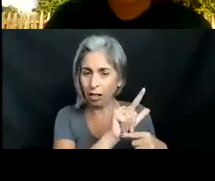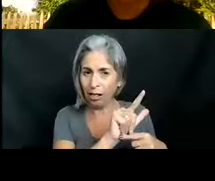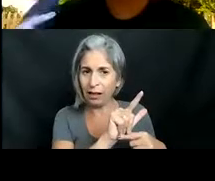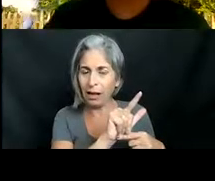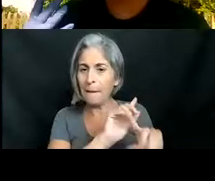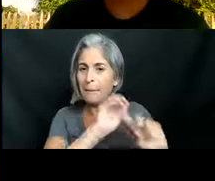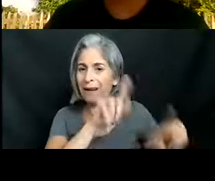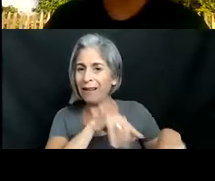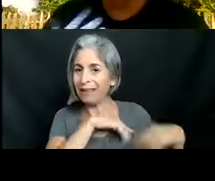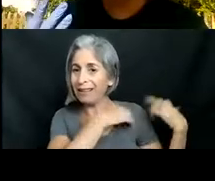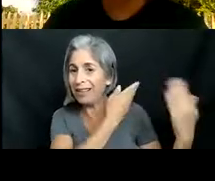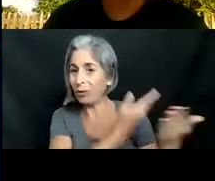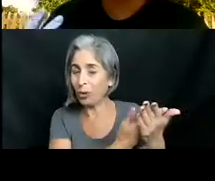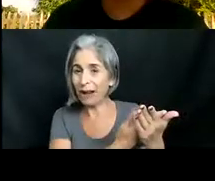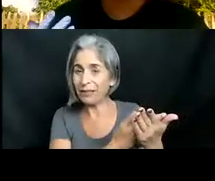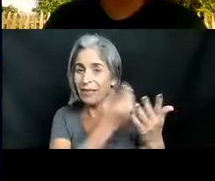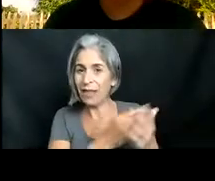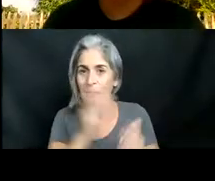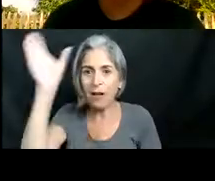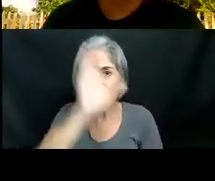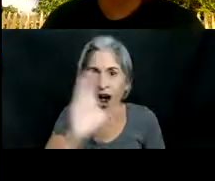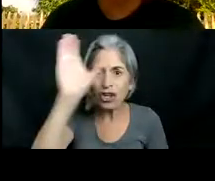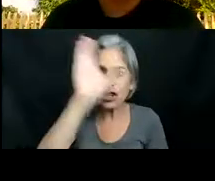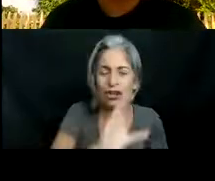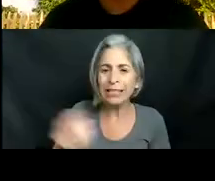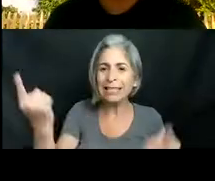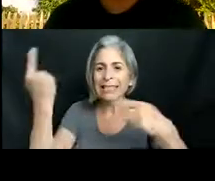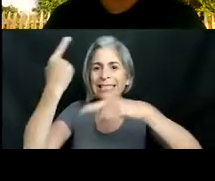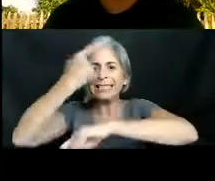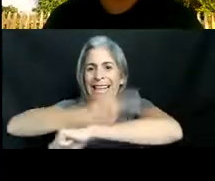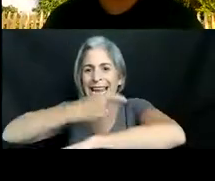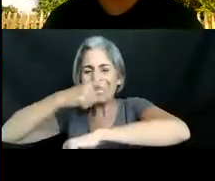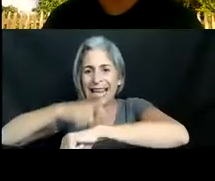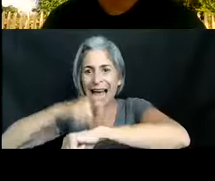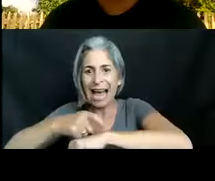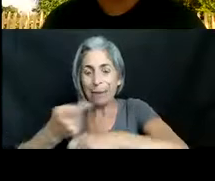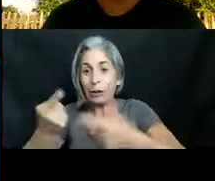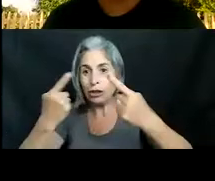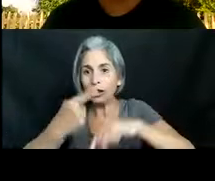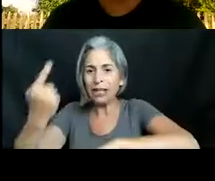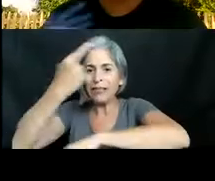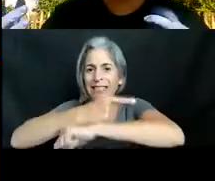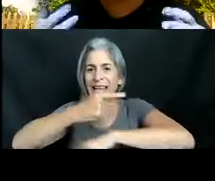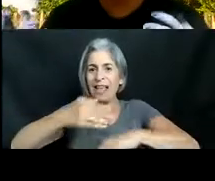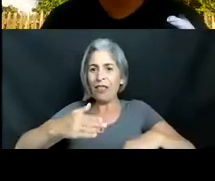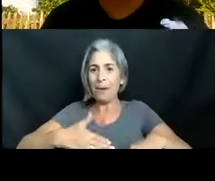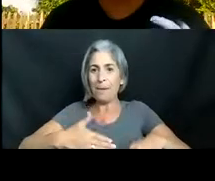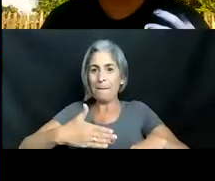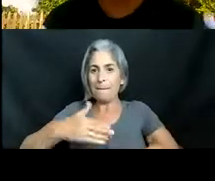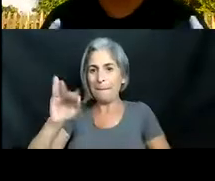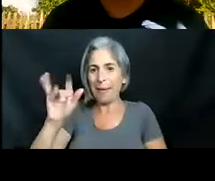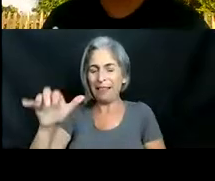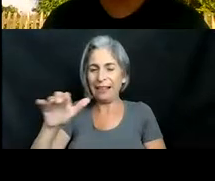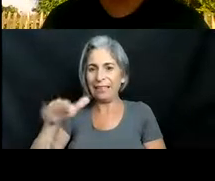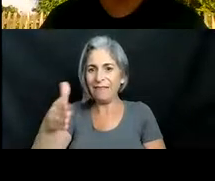atlantic we've been finding them hunting during the day uh they have bellies full of fish during the day and they've been able to figure out the times